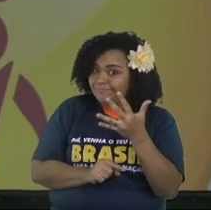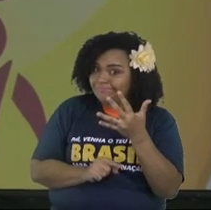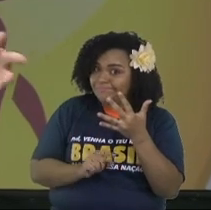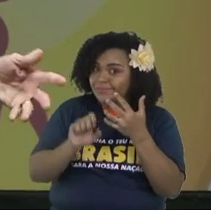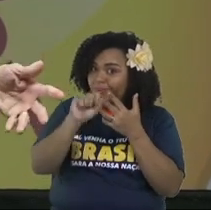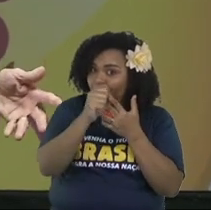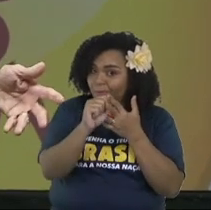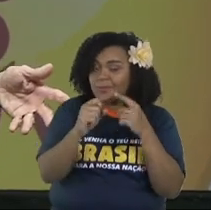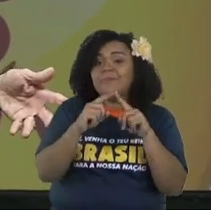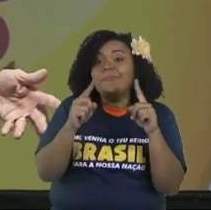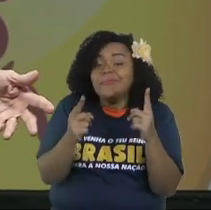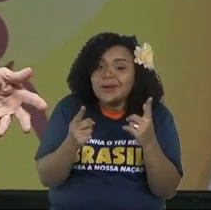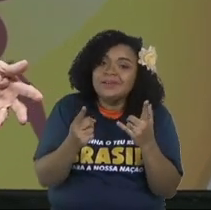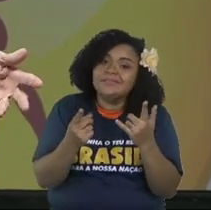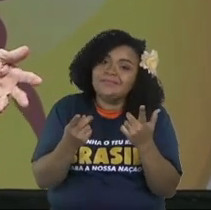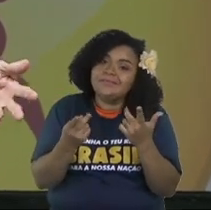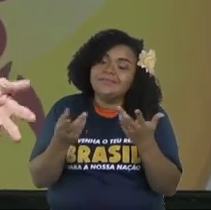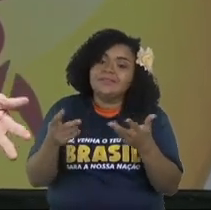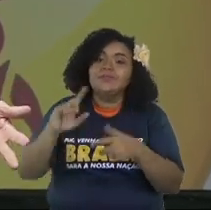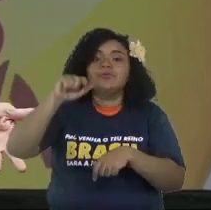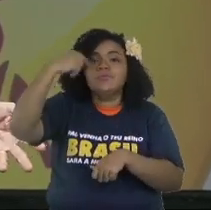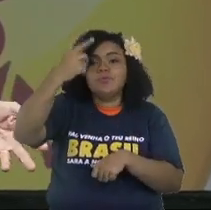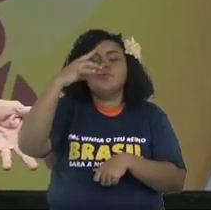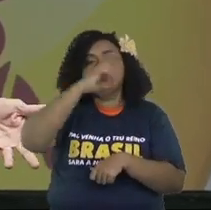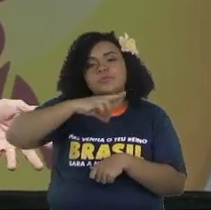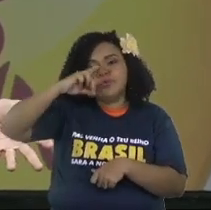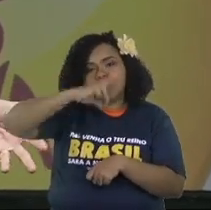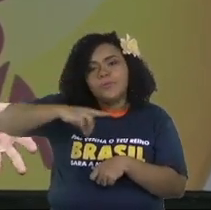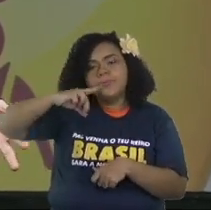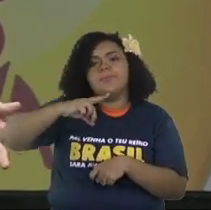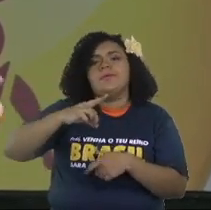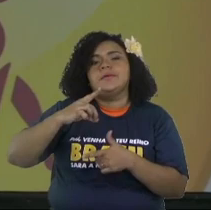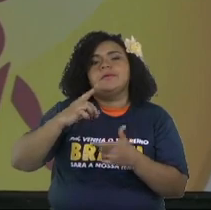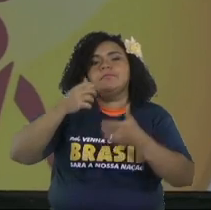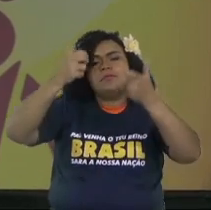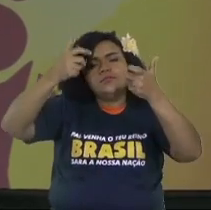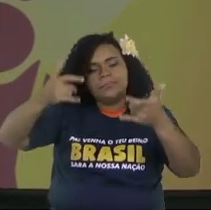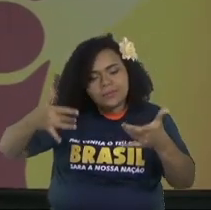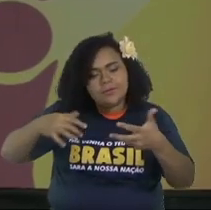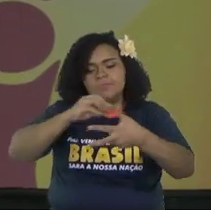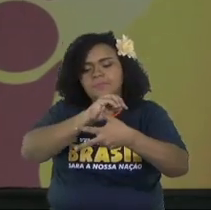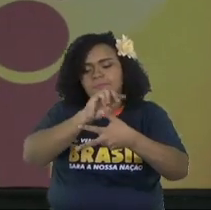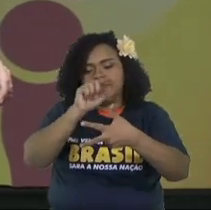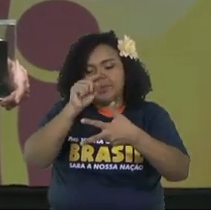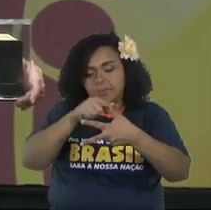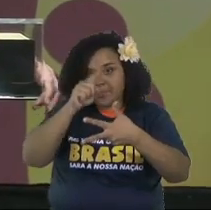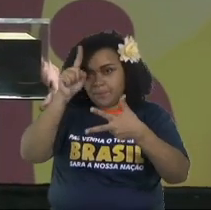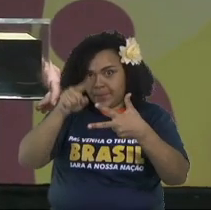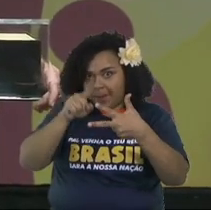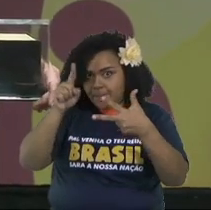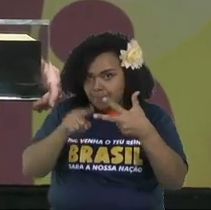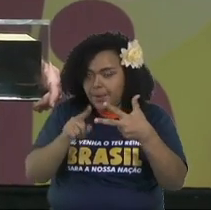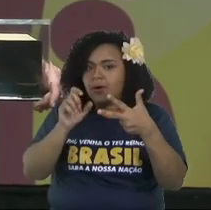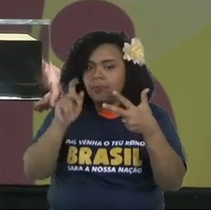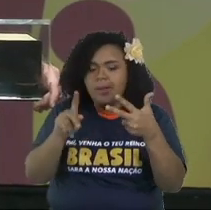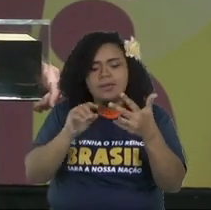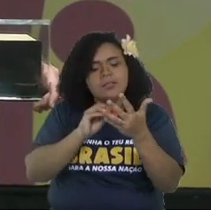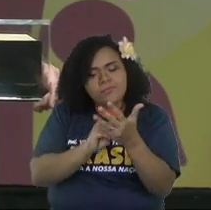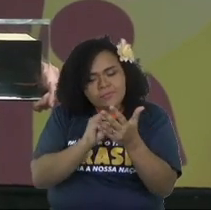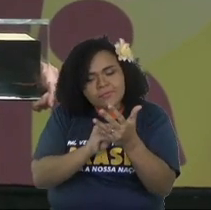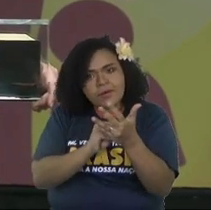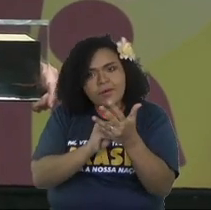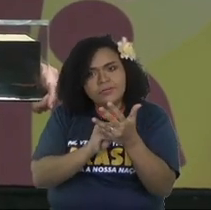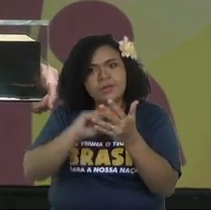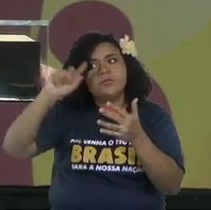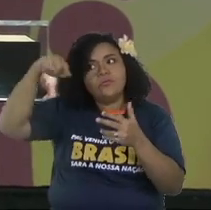you will be crippled why didn't you have crippled because you just had a half of the message actually you